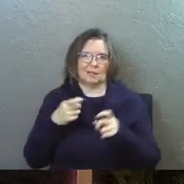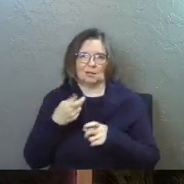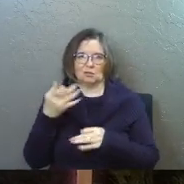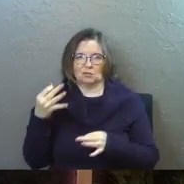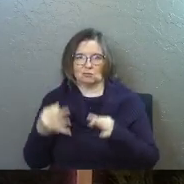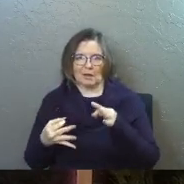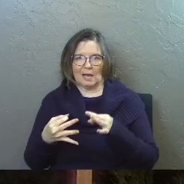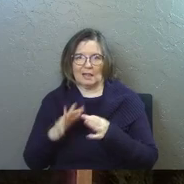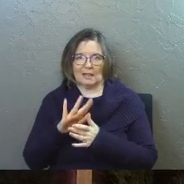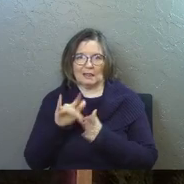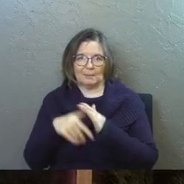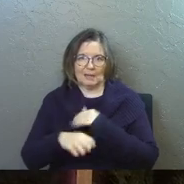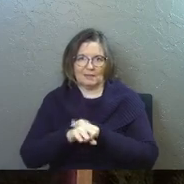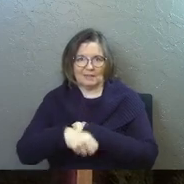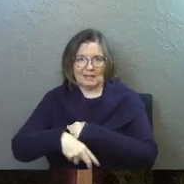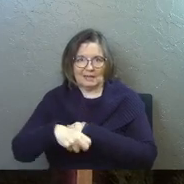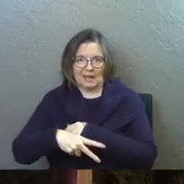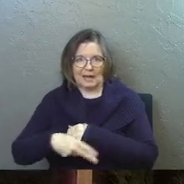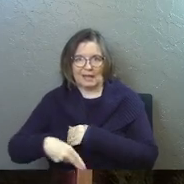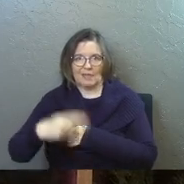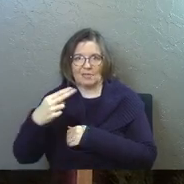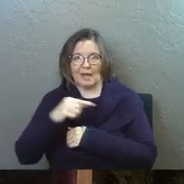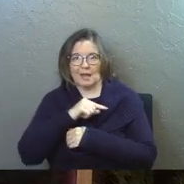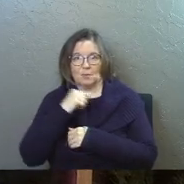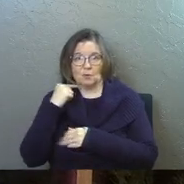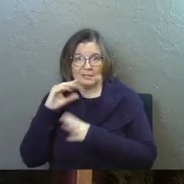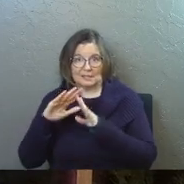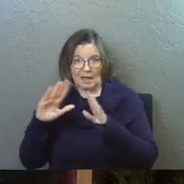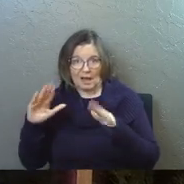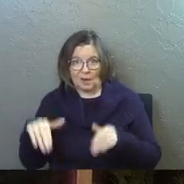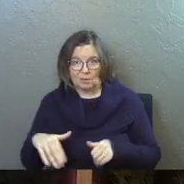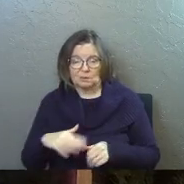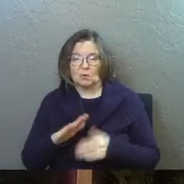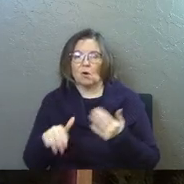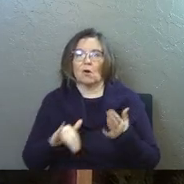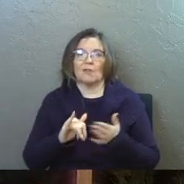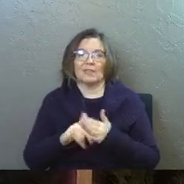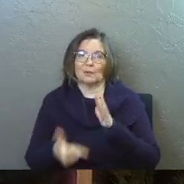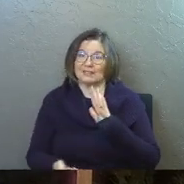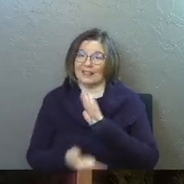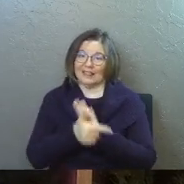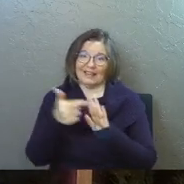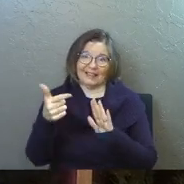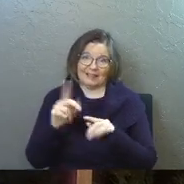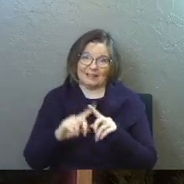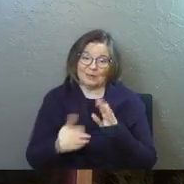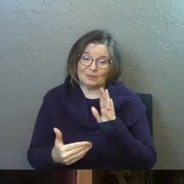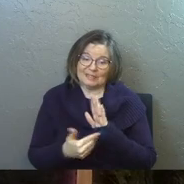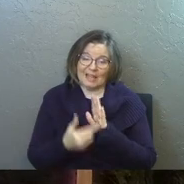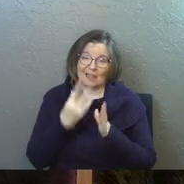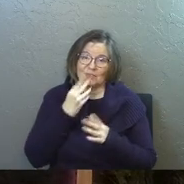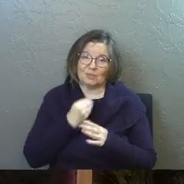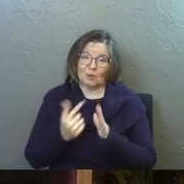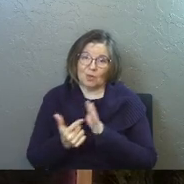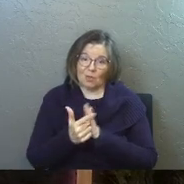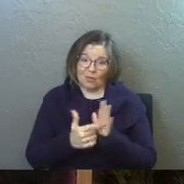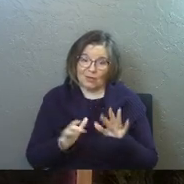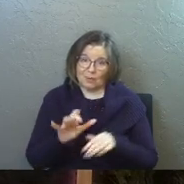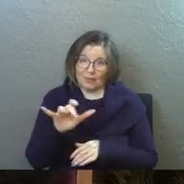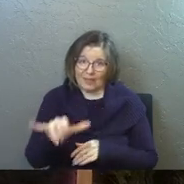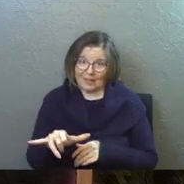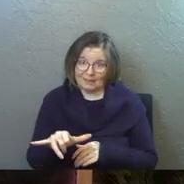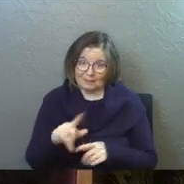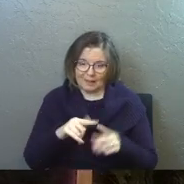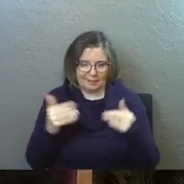for him in the middle of the night at the high priest's house. All that was illegal by the way. was against the Jewish law that they would